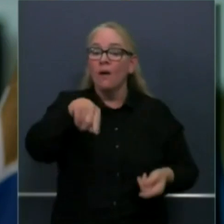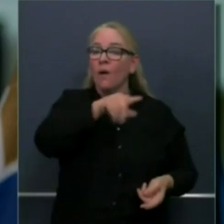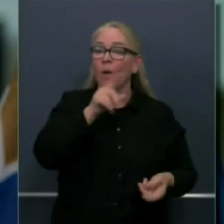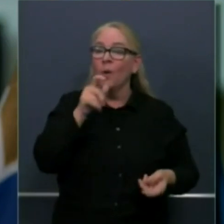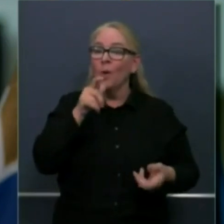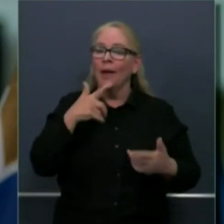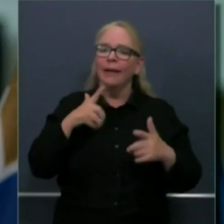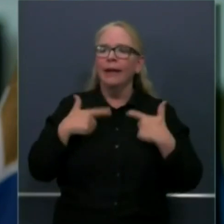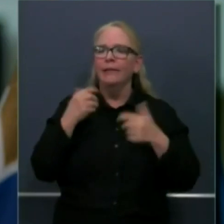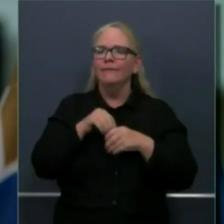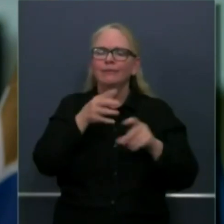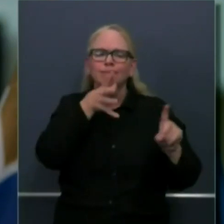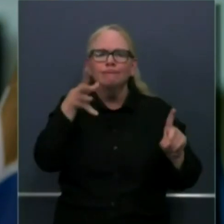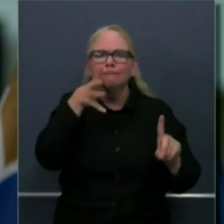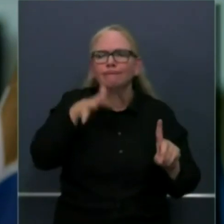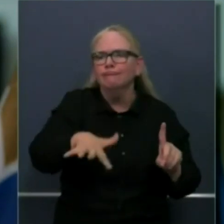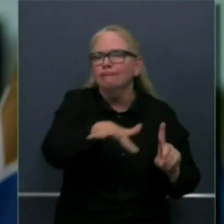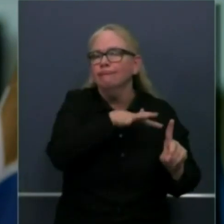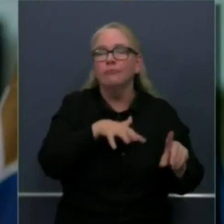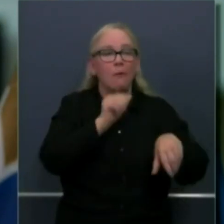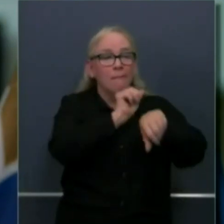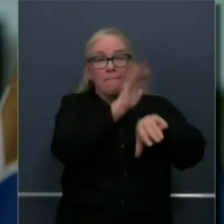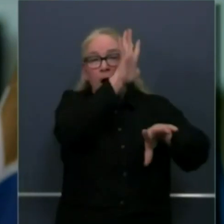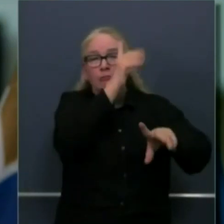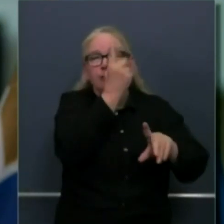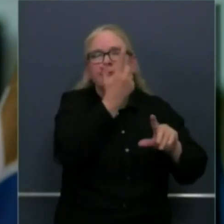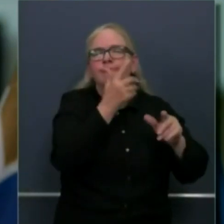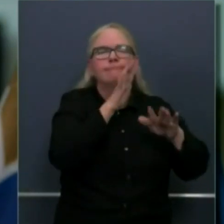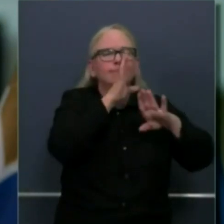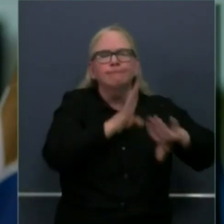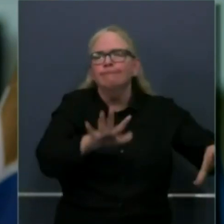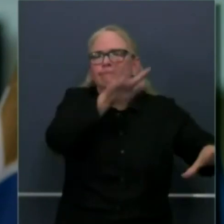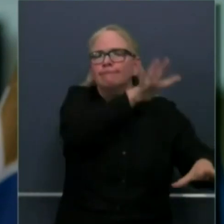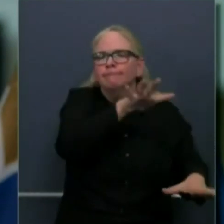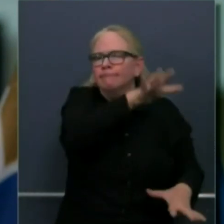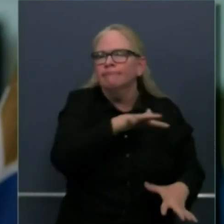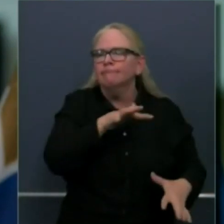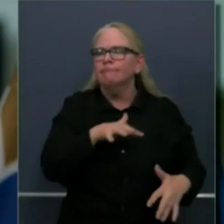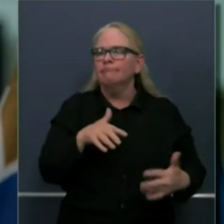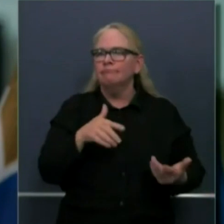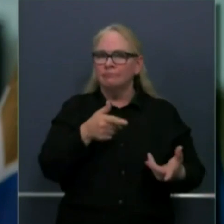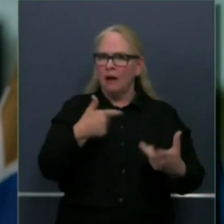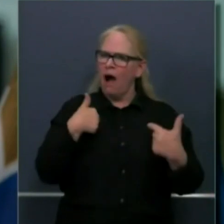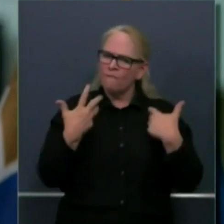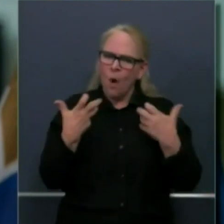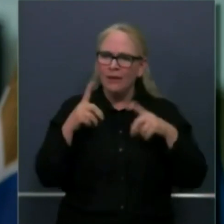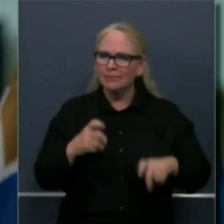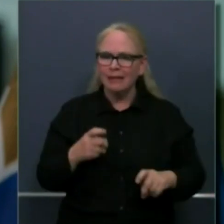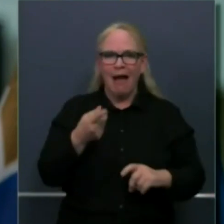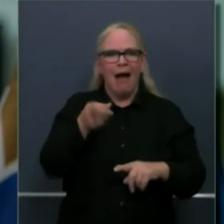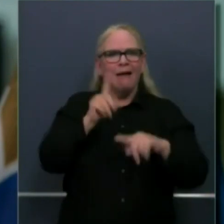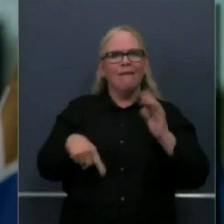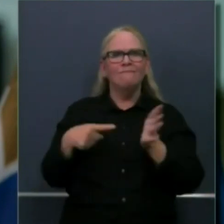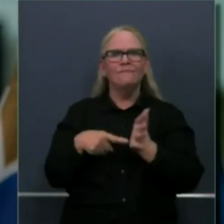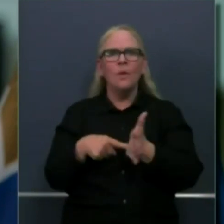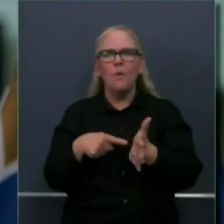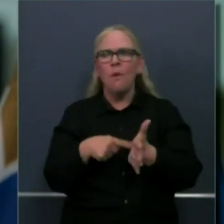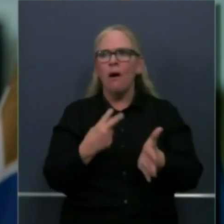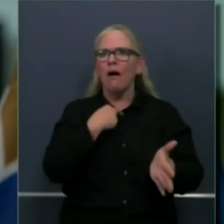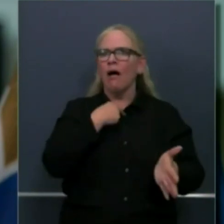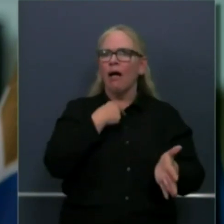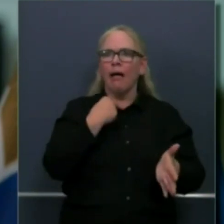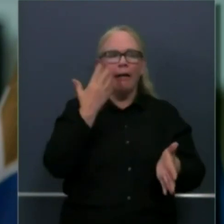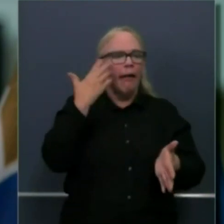what about someone that's seeking the test that doesn't want to be charged that can't afford to be tested and can't find